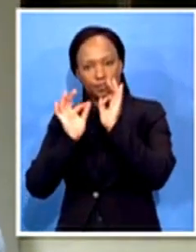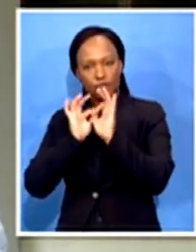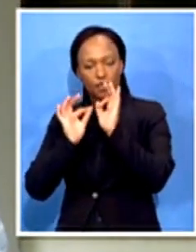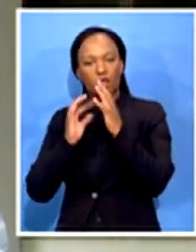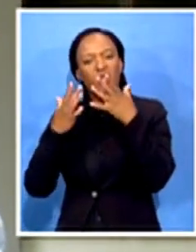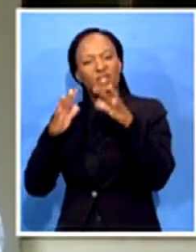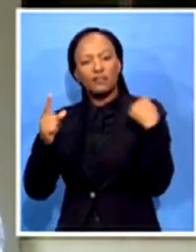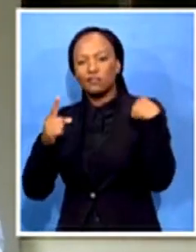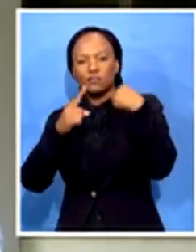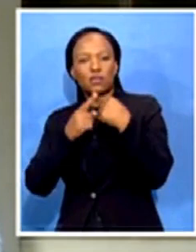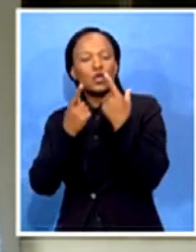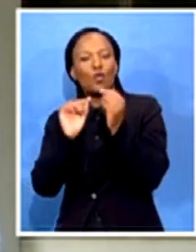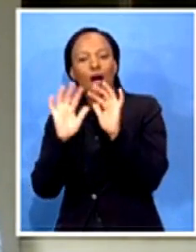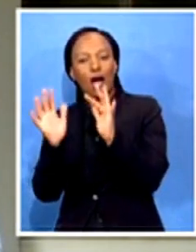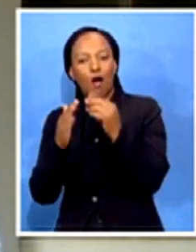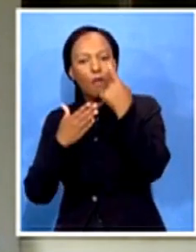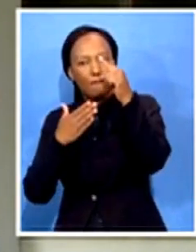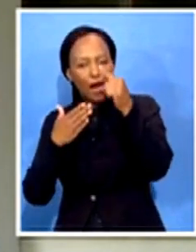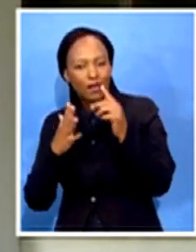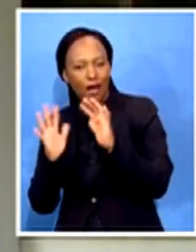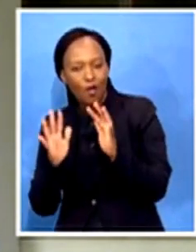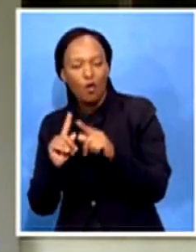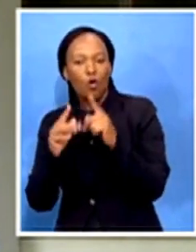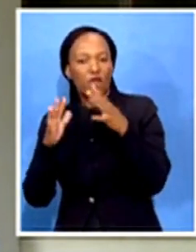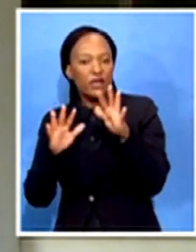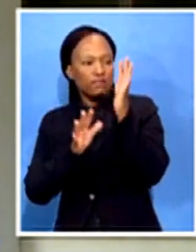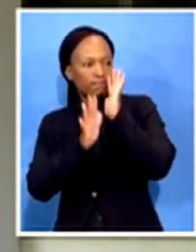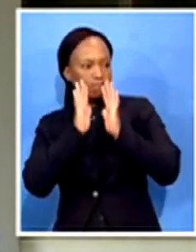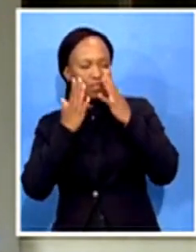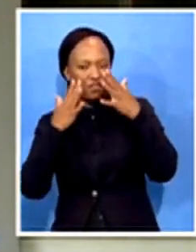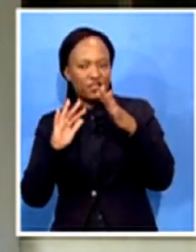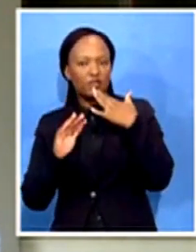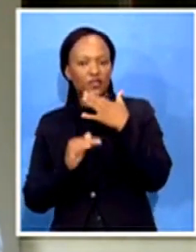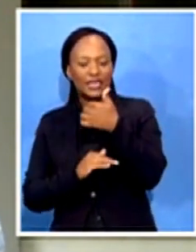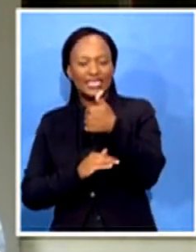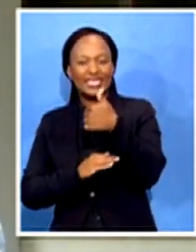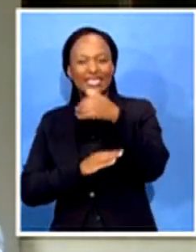Thank you very